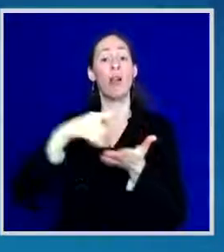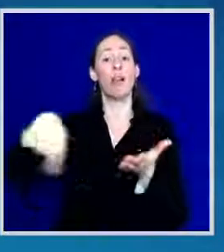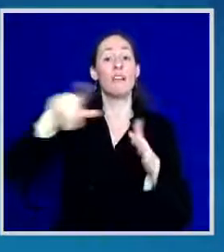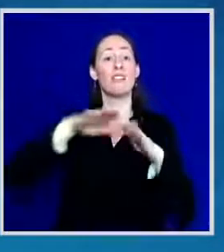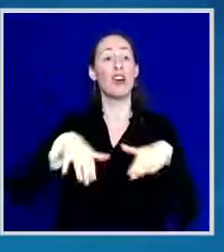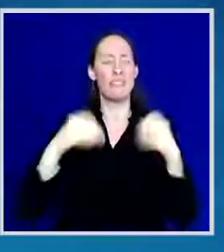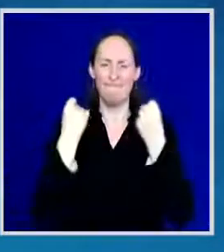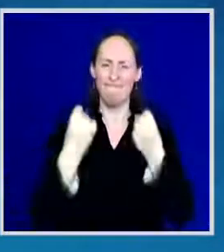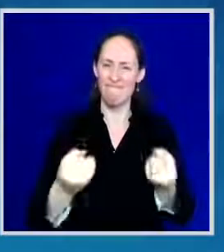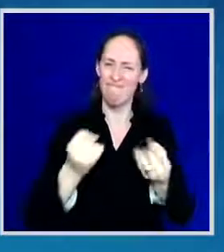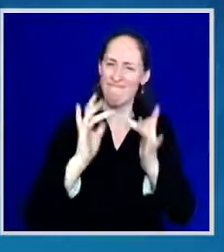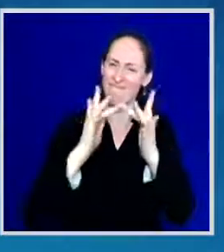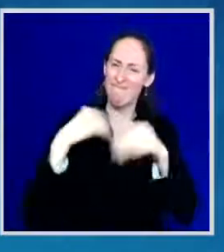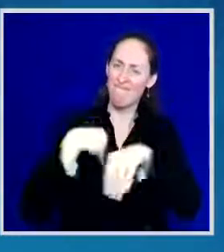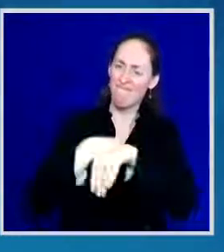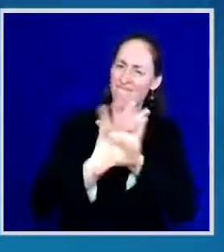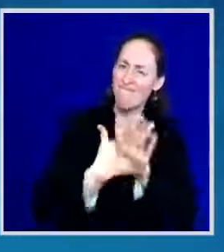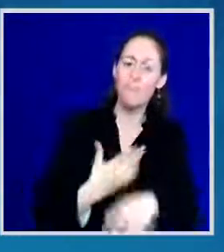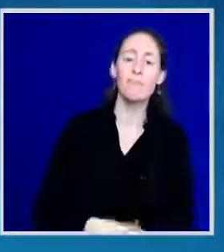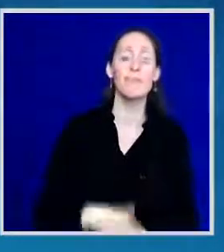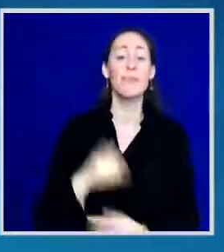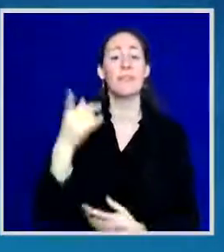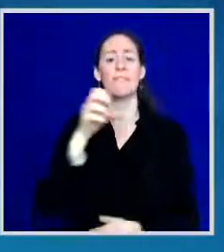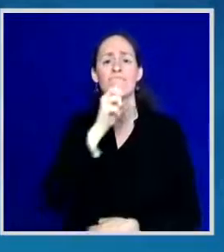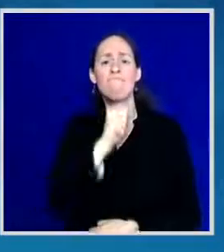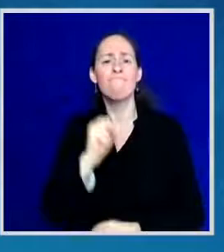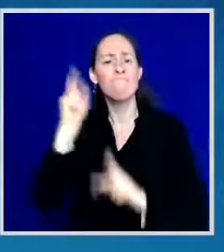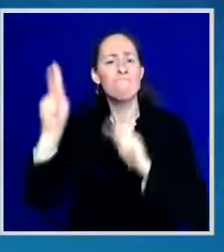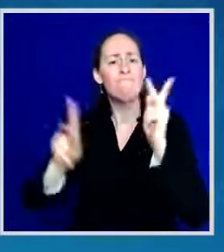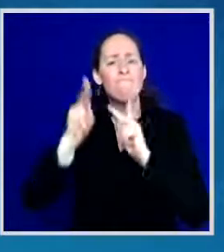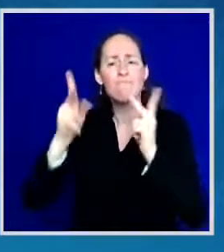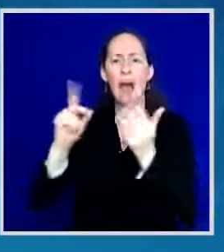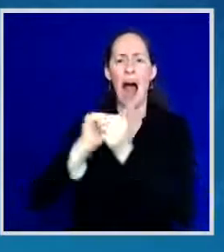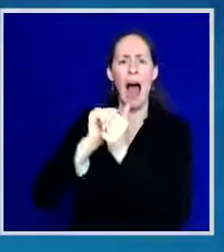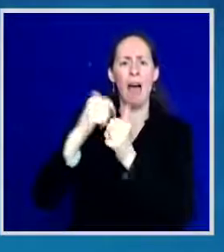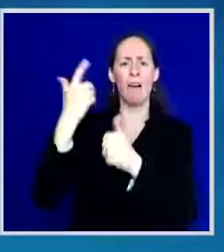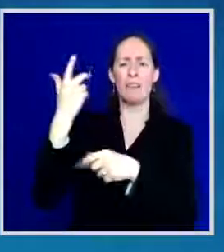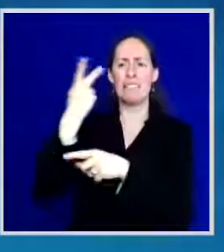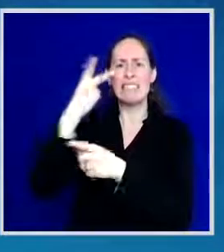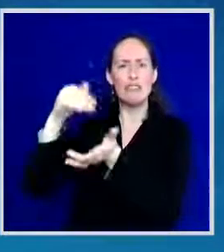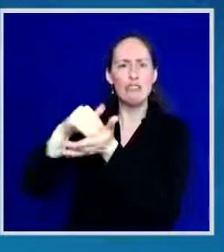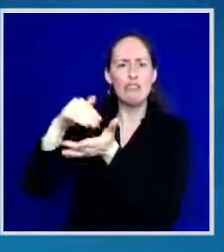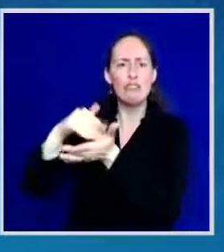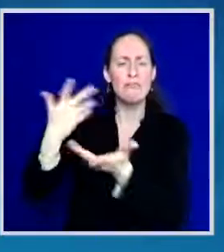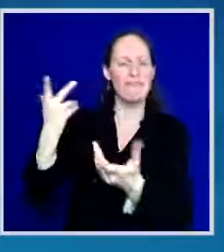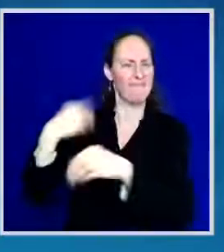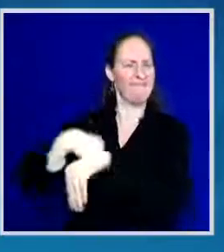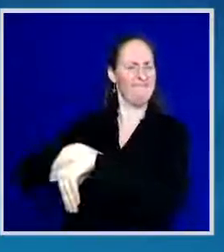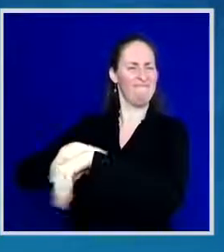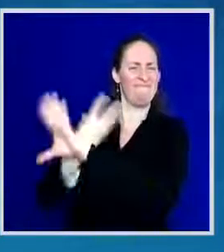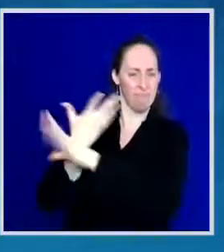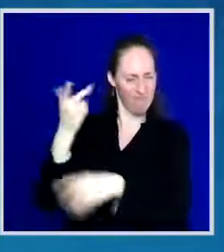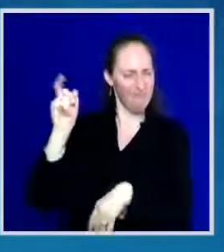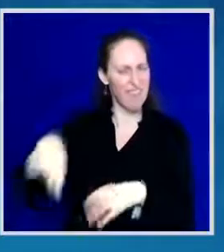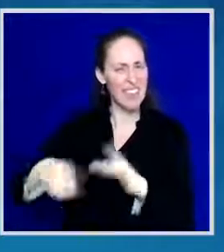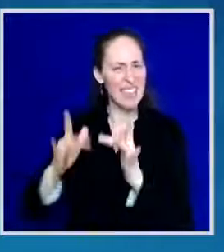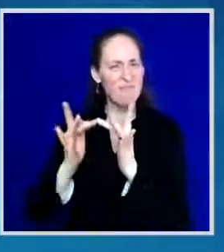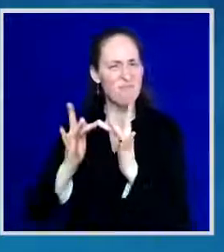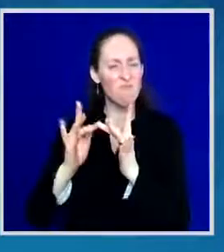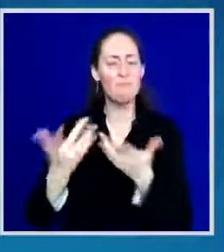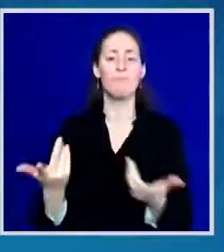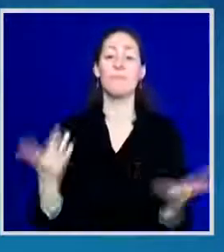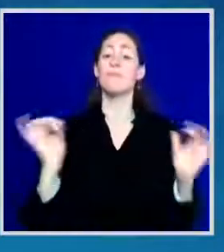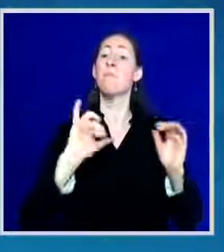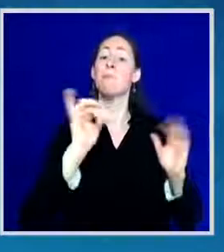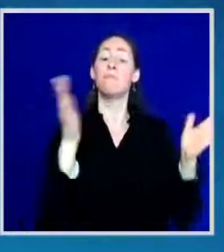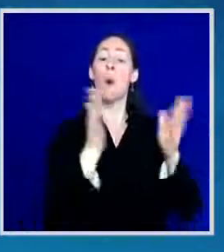Seniors and others, the way they could see their doctor, telemedicine online. Small businesses, how are they going to